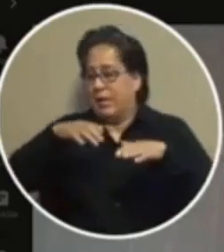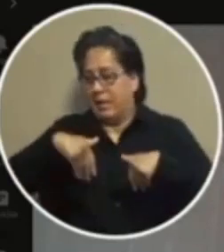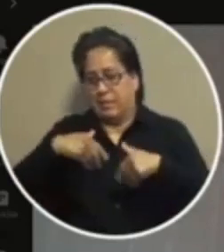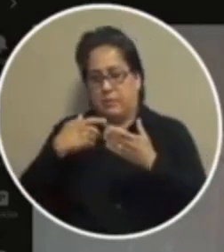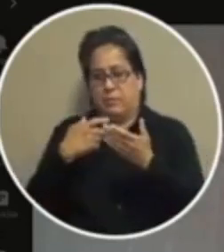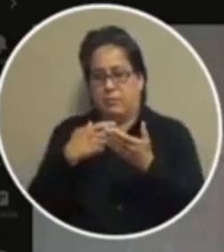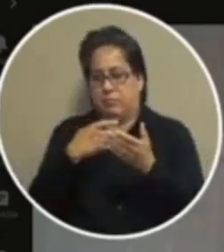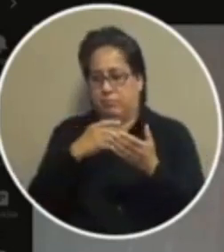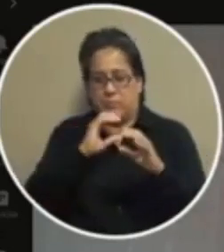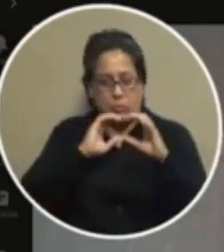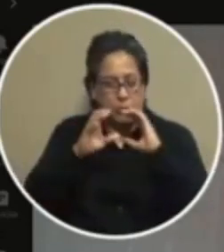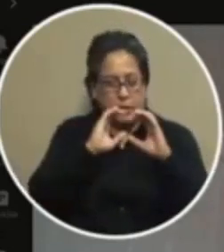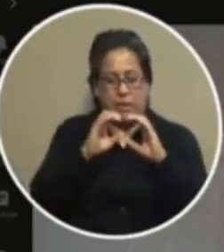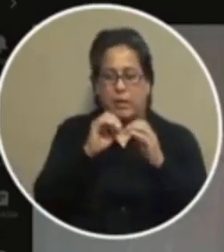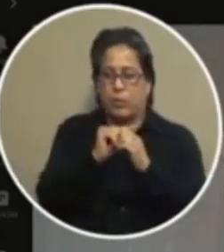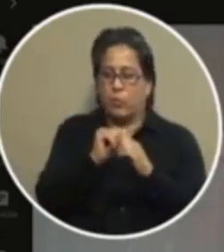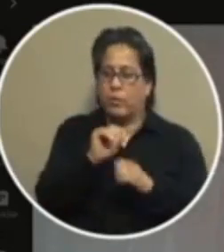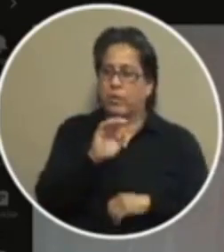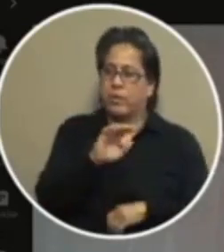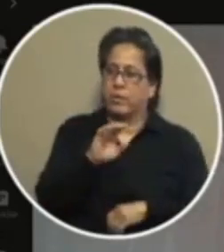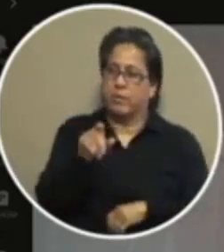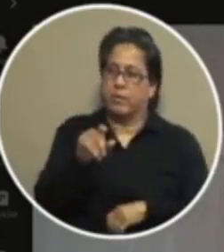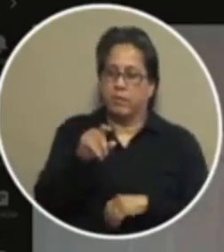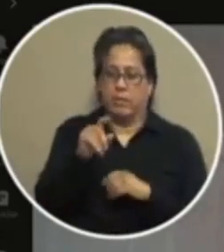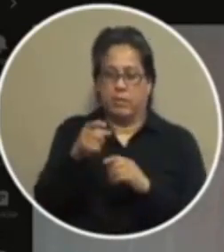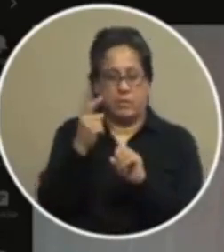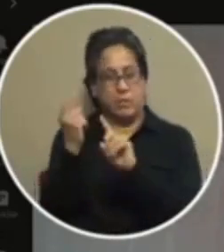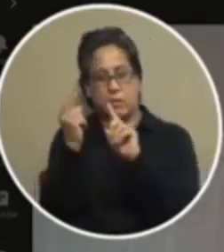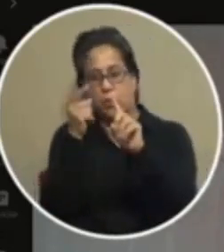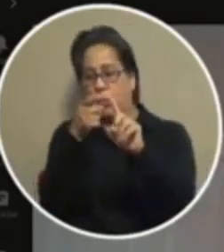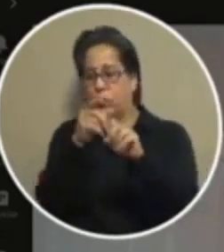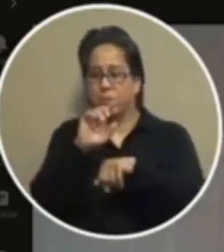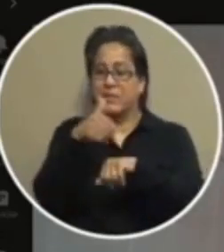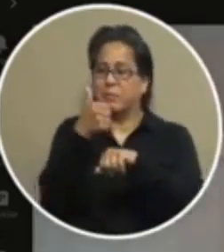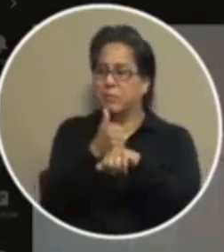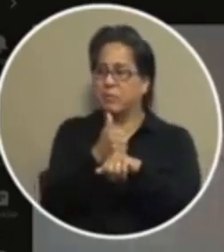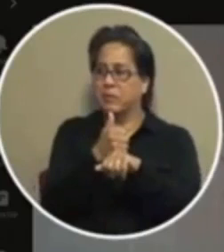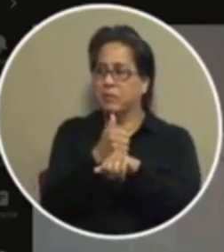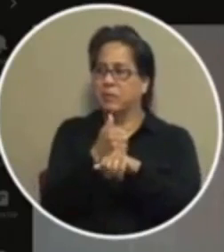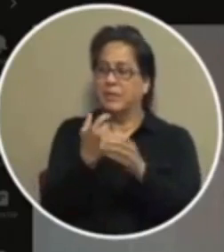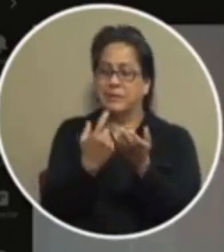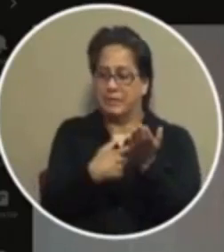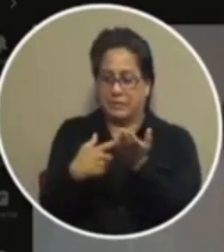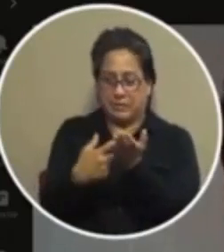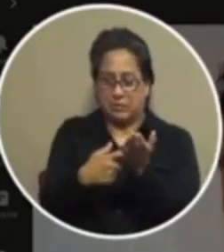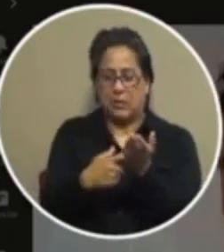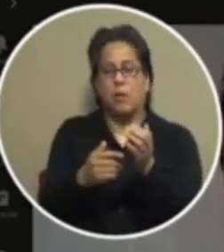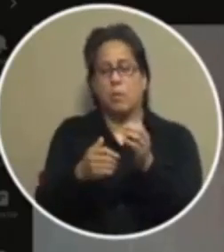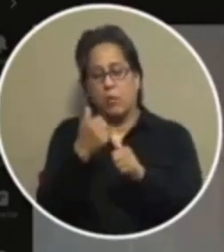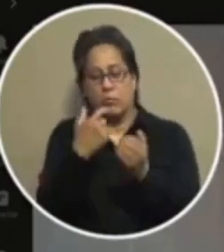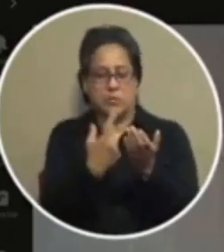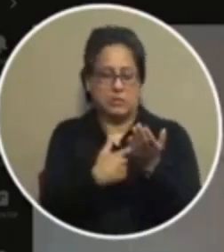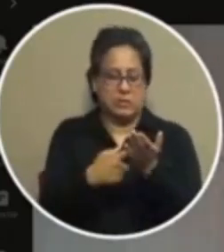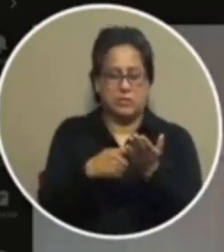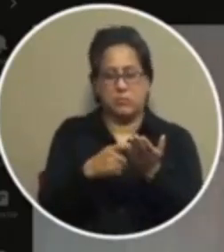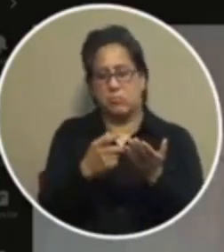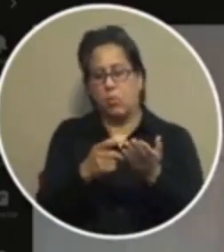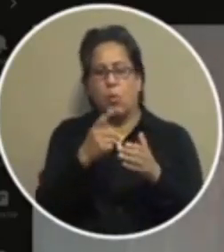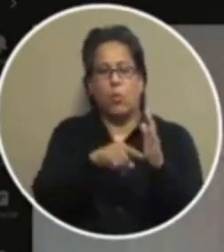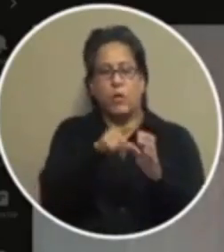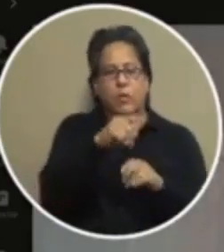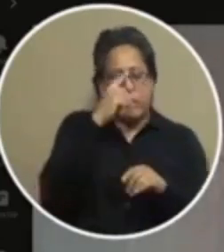discussion with the uh goal of implementing the discussion has been what do you think what do you know